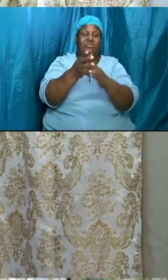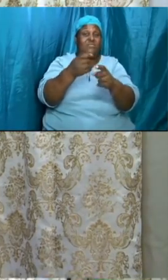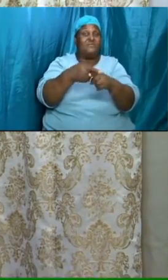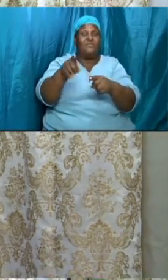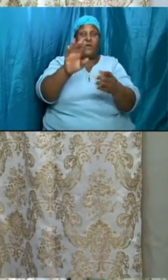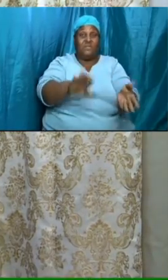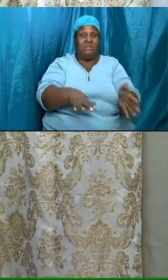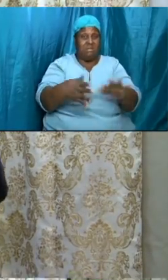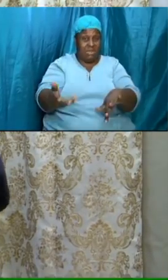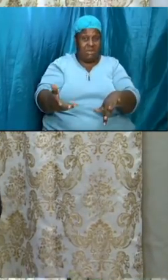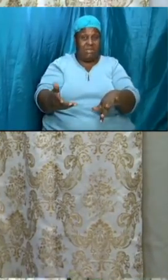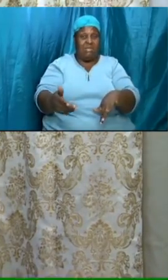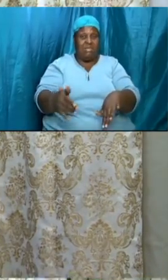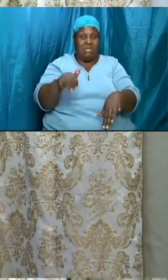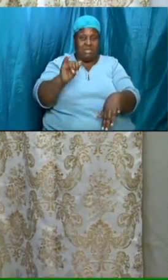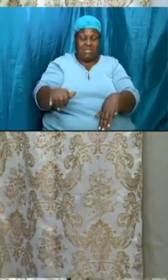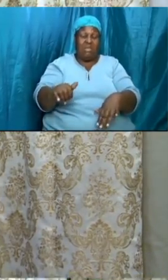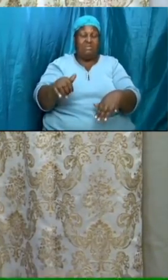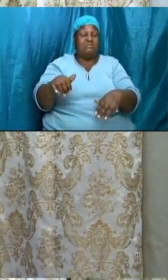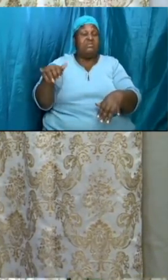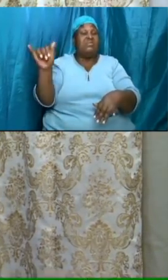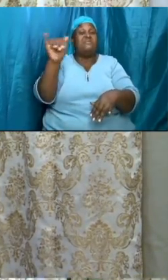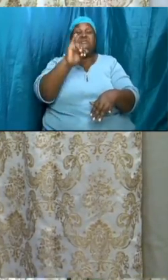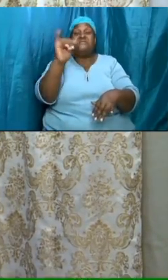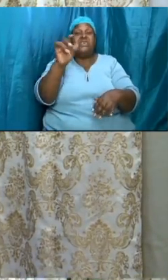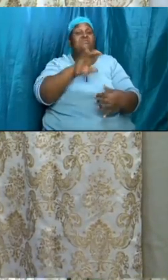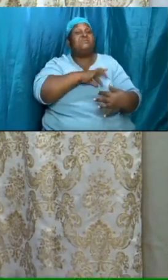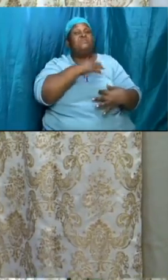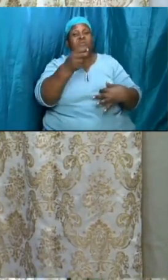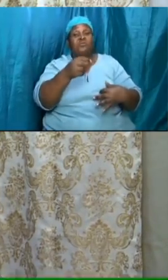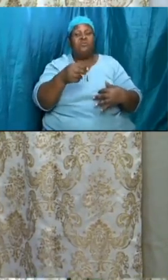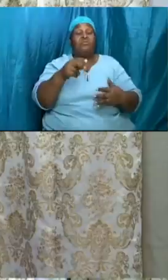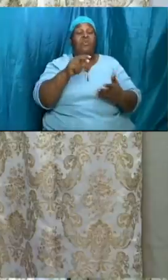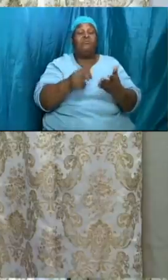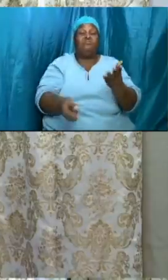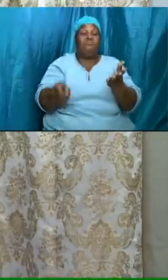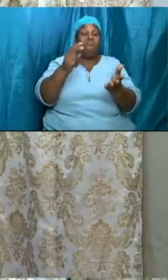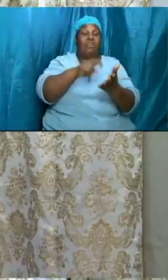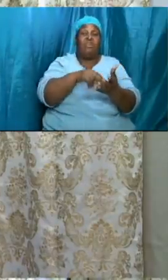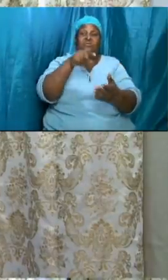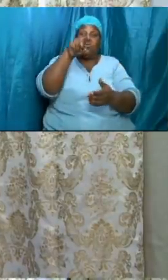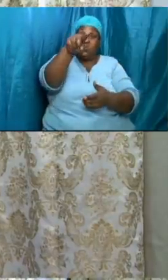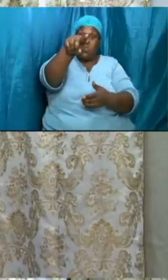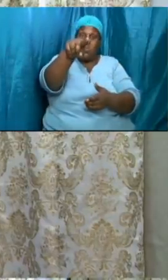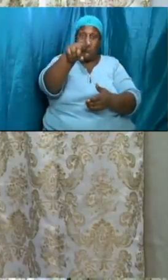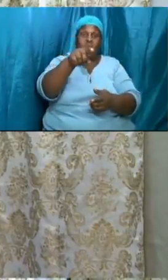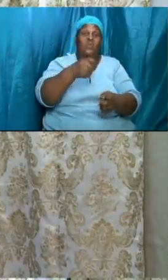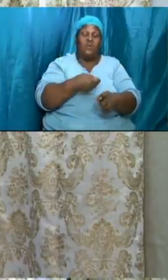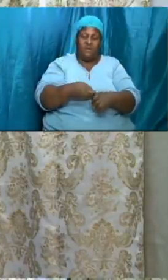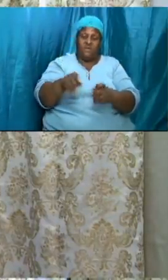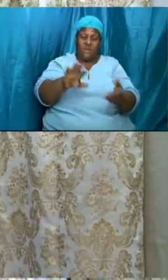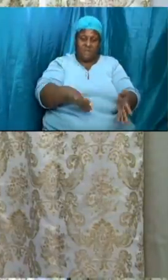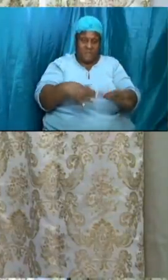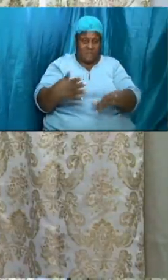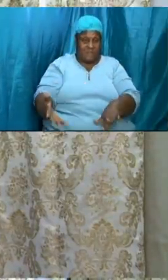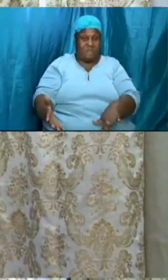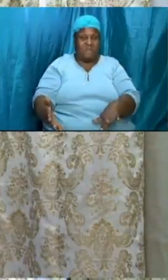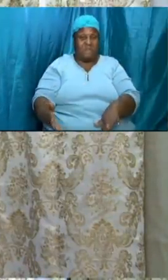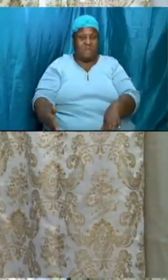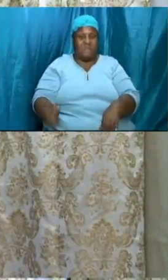i am be and on this point i am being very dogmatic and i say